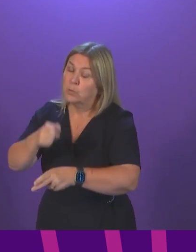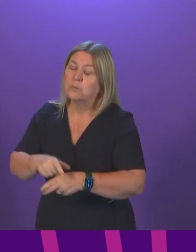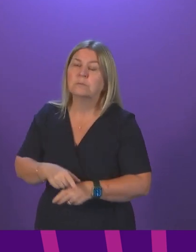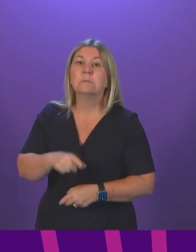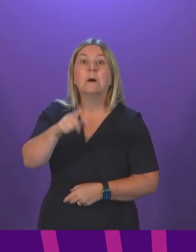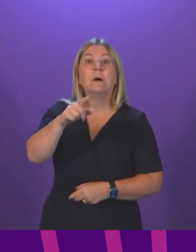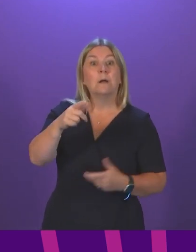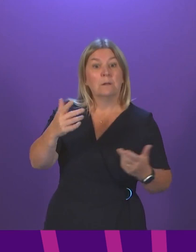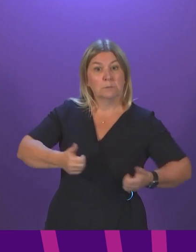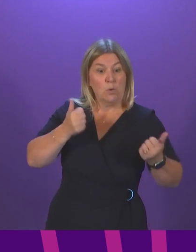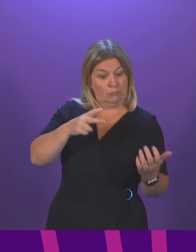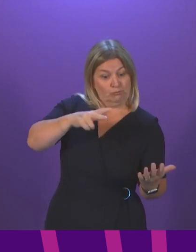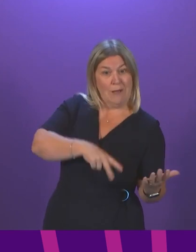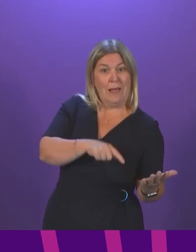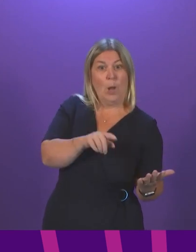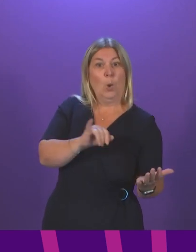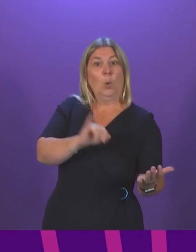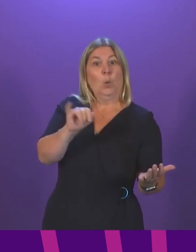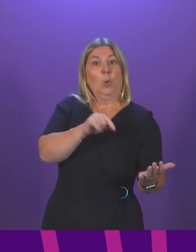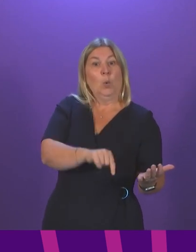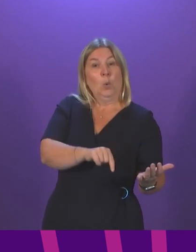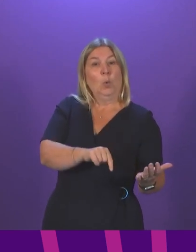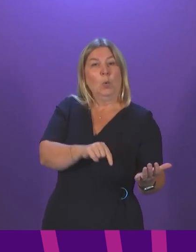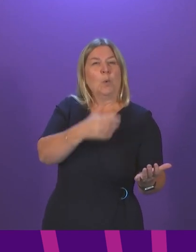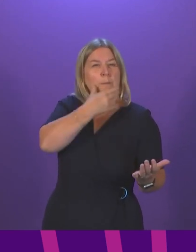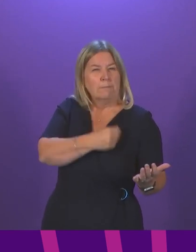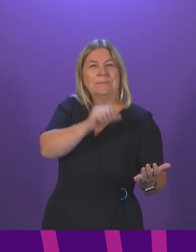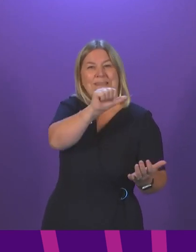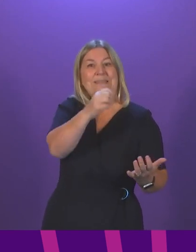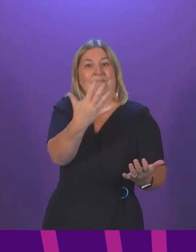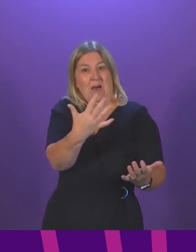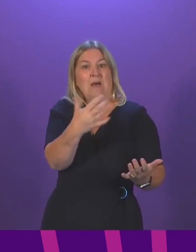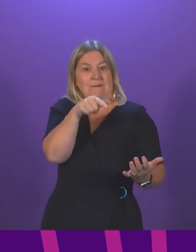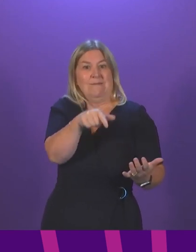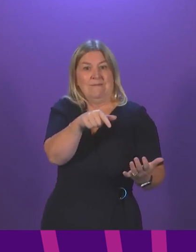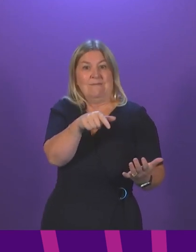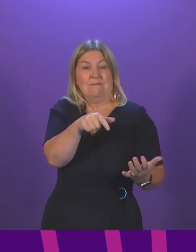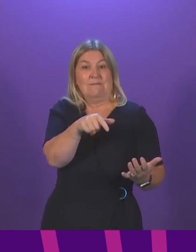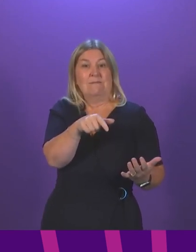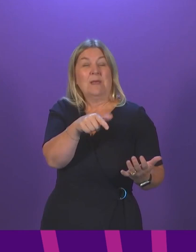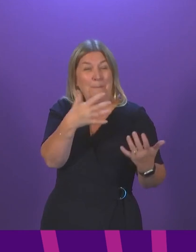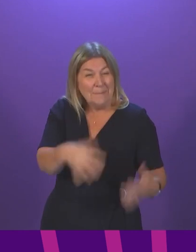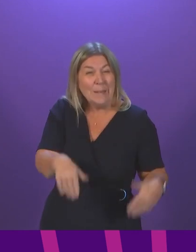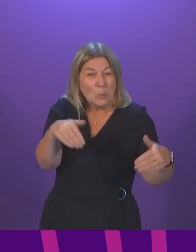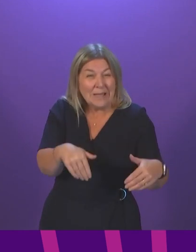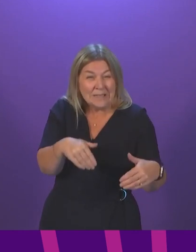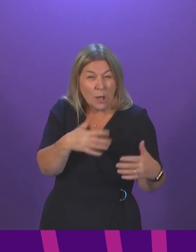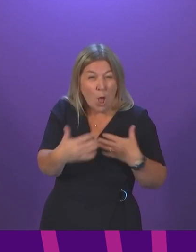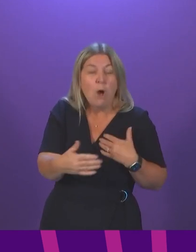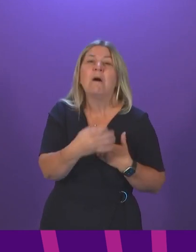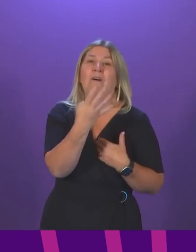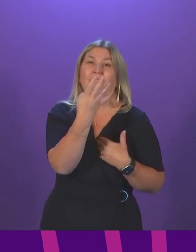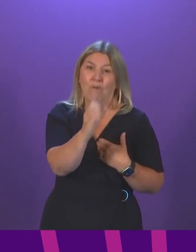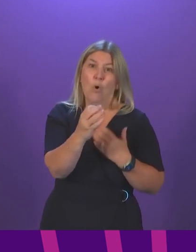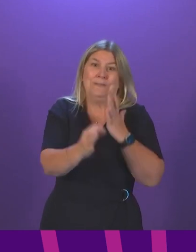and horror about 65-year-old Gerard Brown, who died after a 40-hour wait for an ambulance.